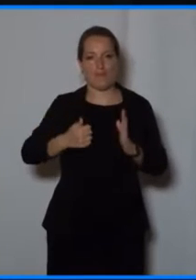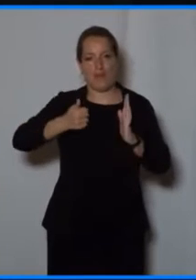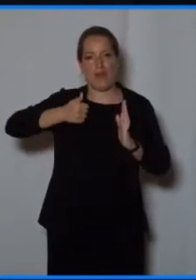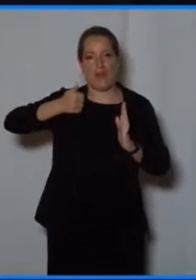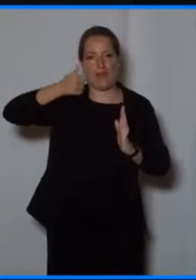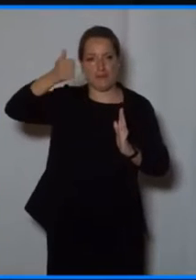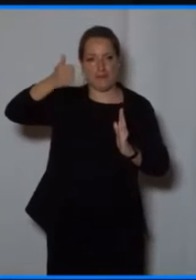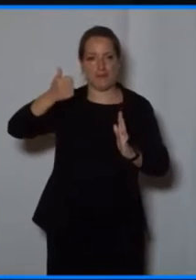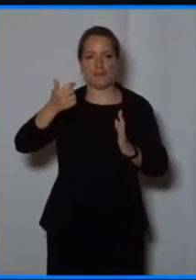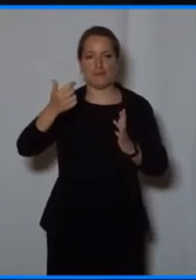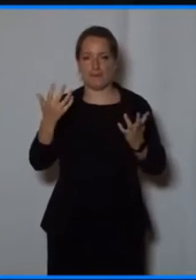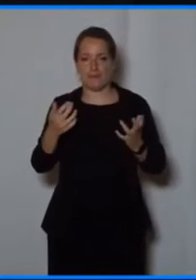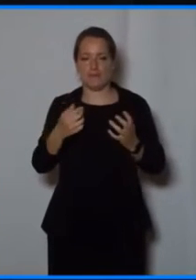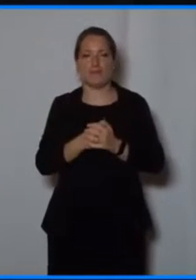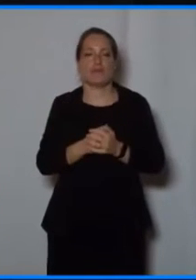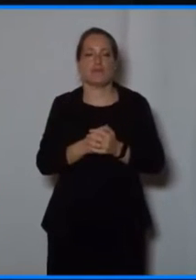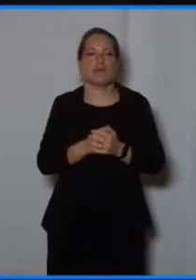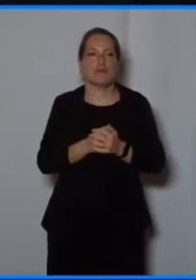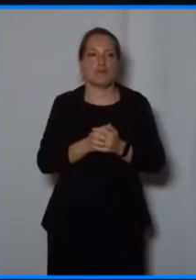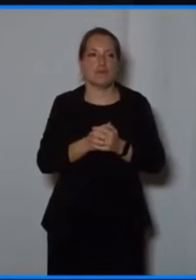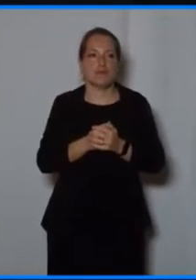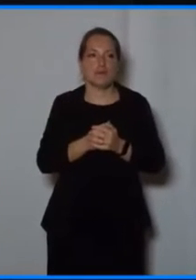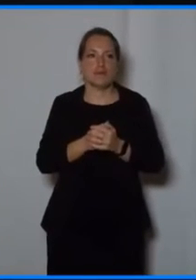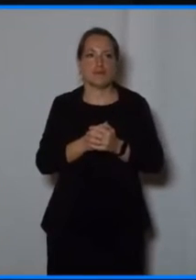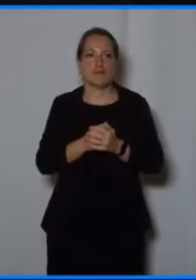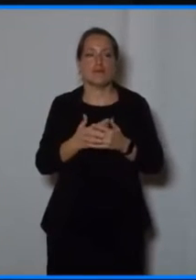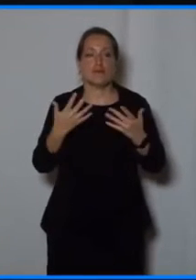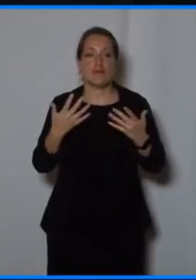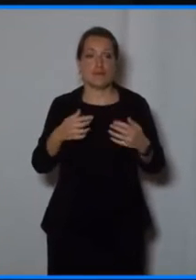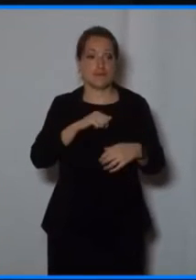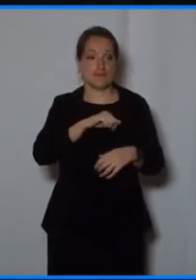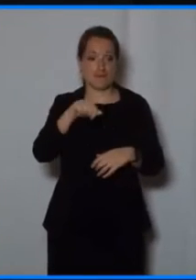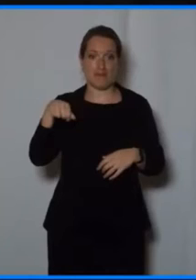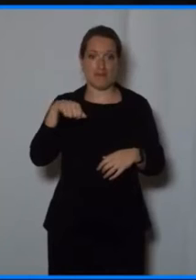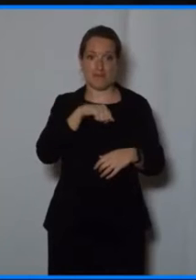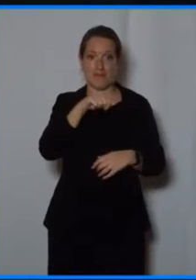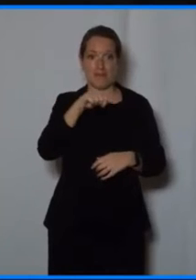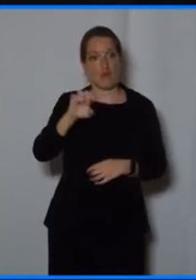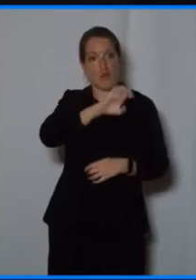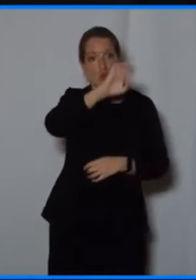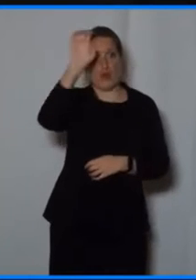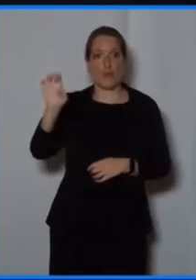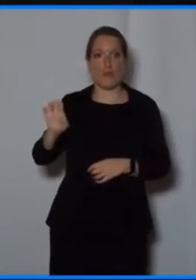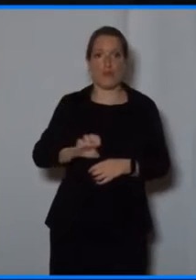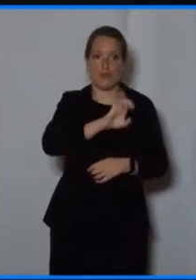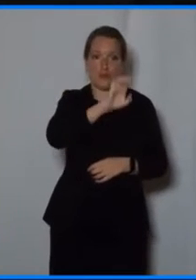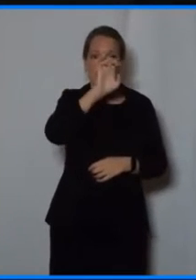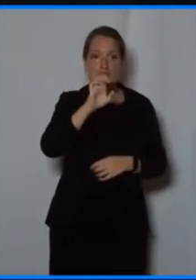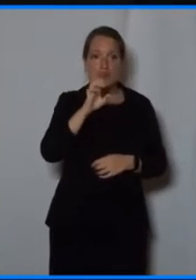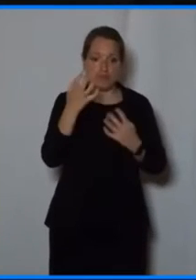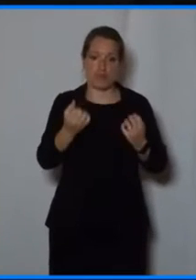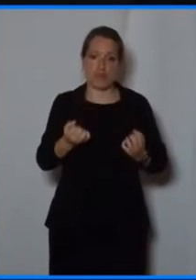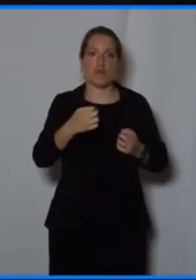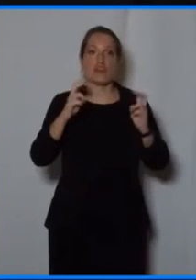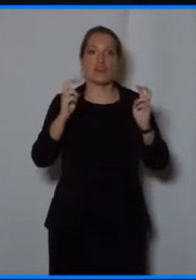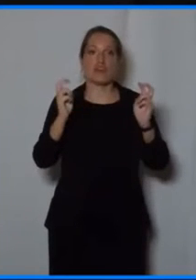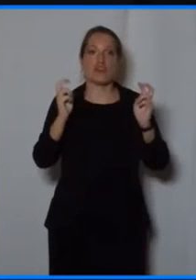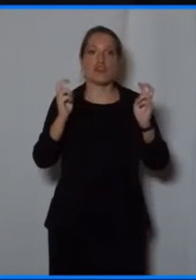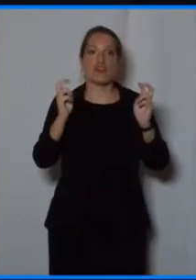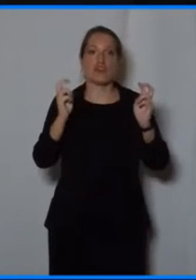and actually the same in China, the US, in our rich societies, we face an aging population, you know.